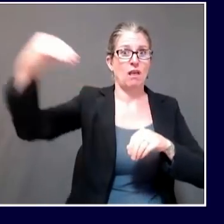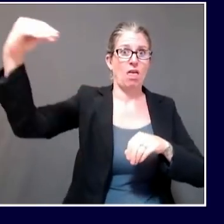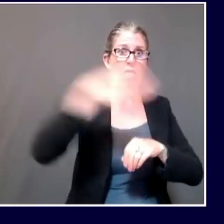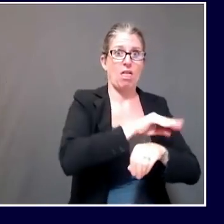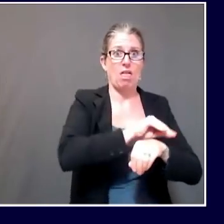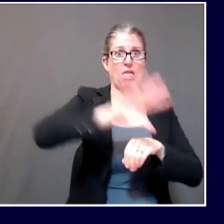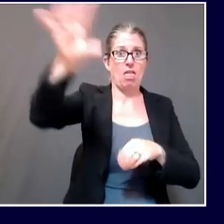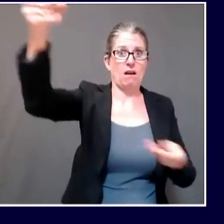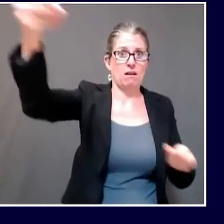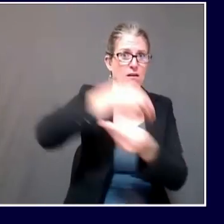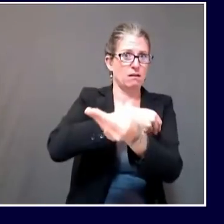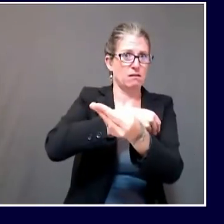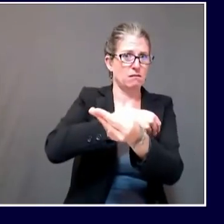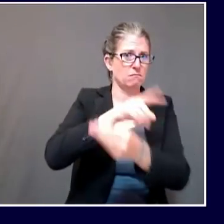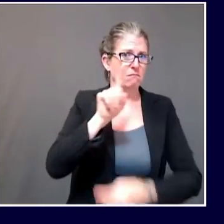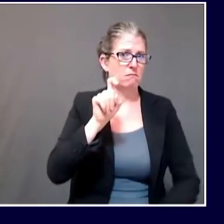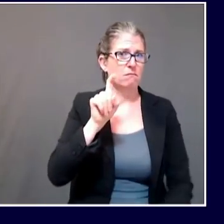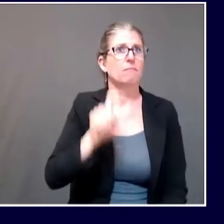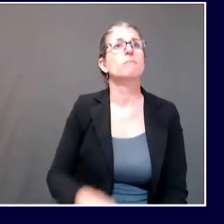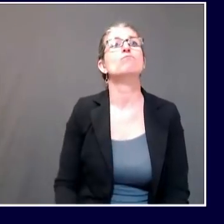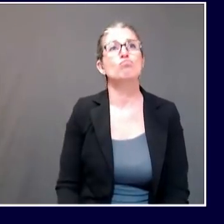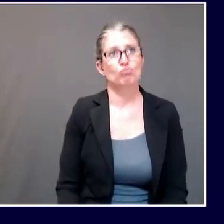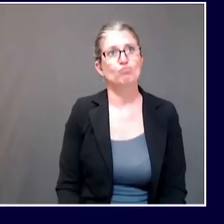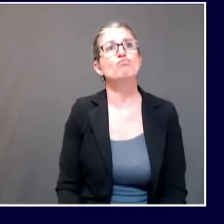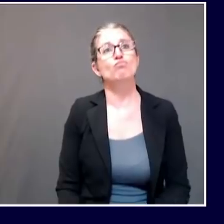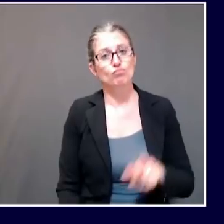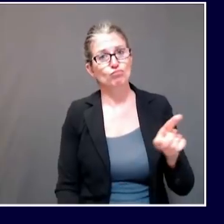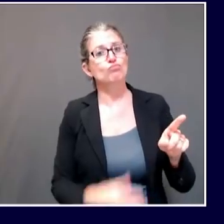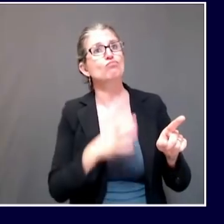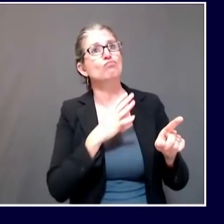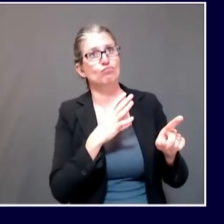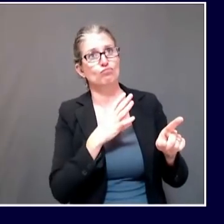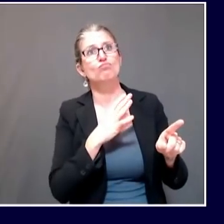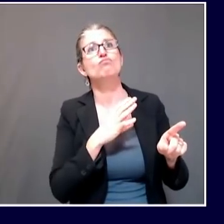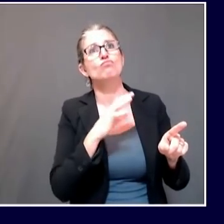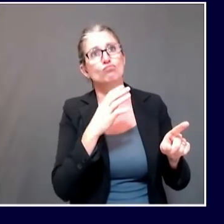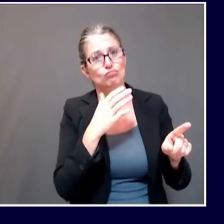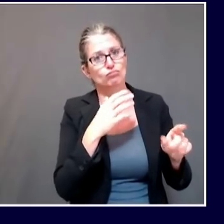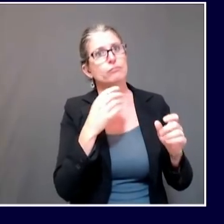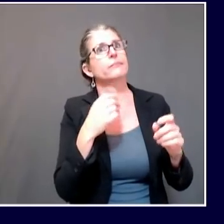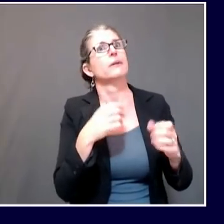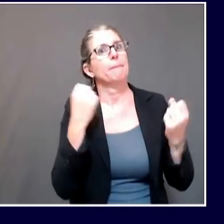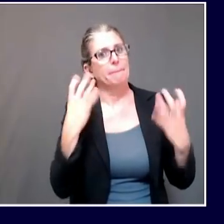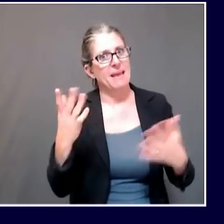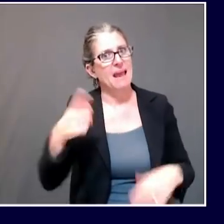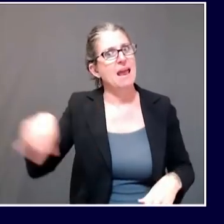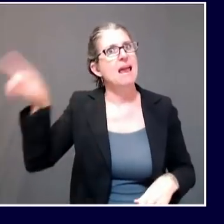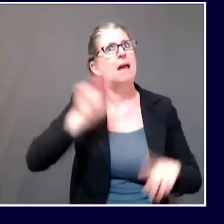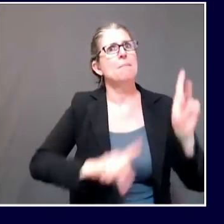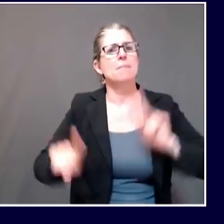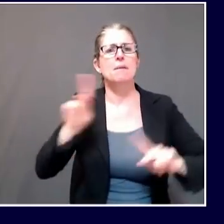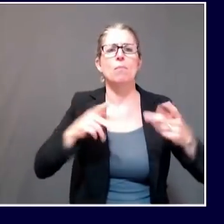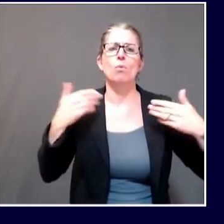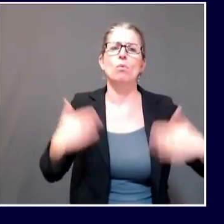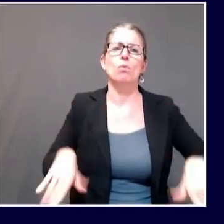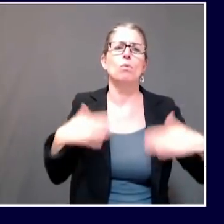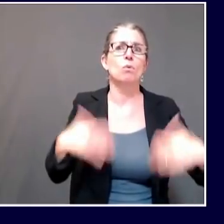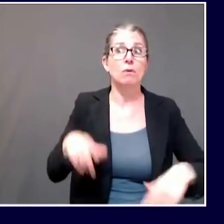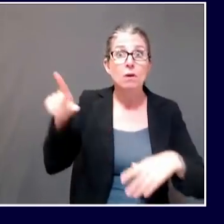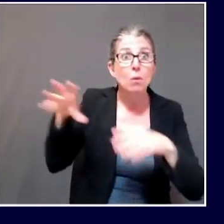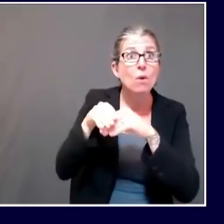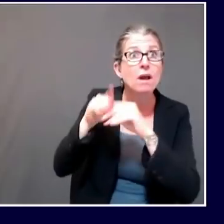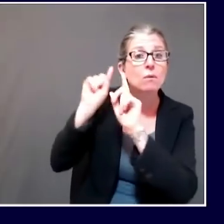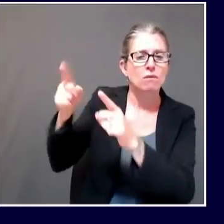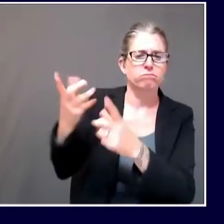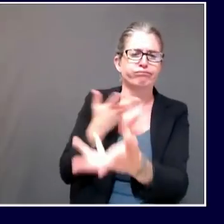we have had great cooperation with so many of the folks that have been associated with the wedding, either direct guests, secondary,